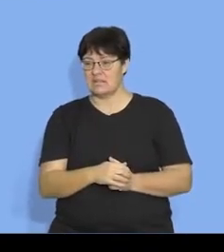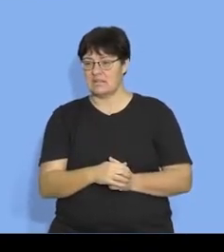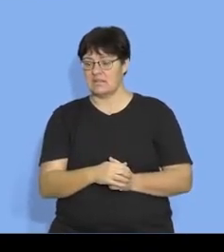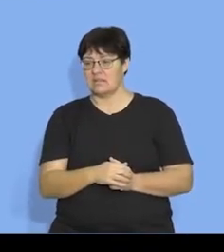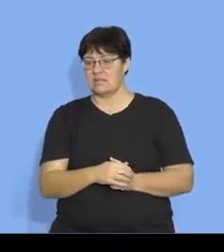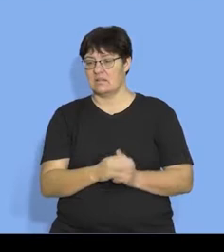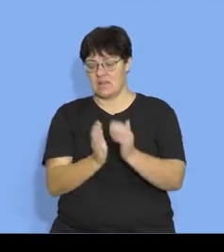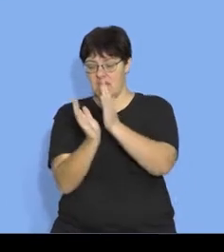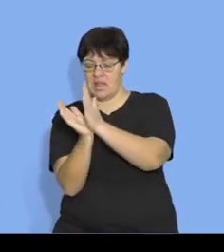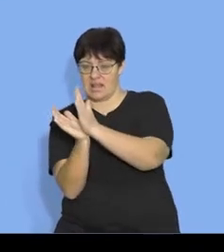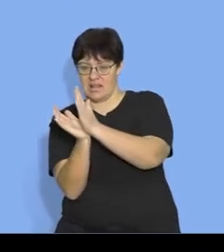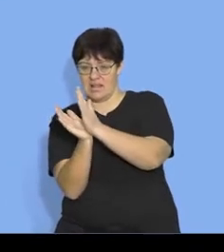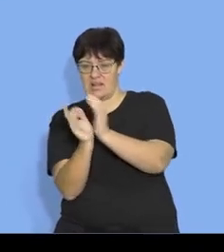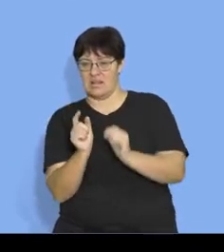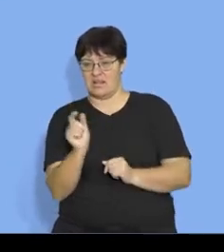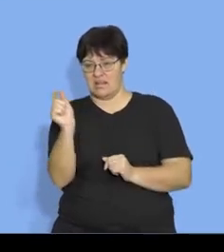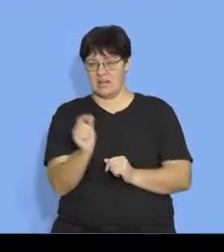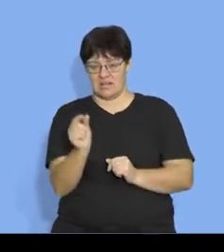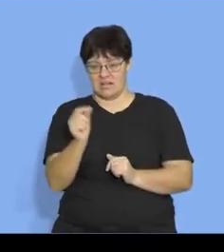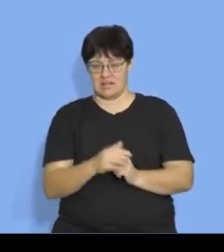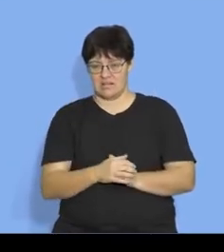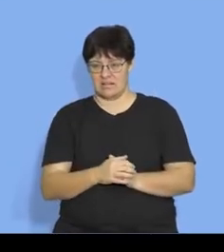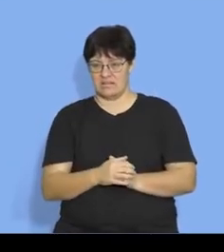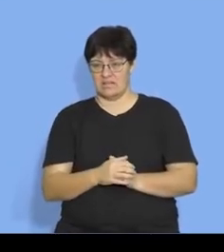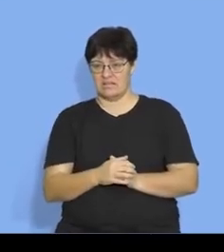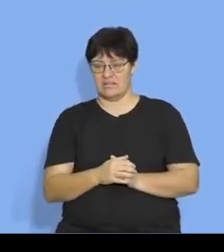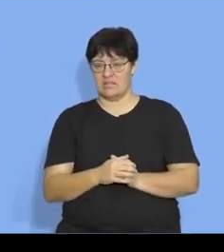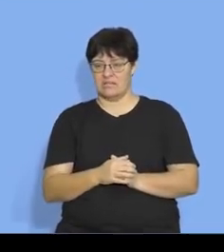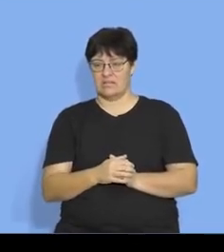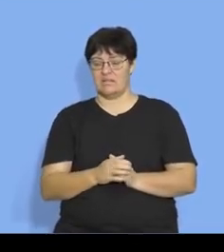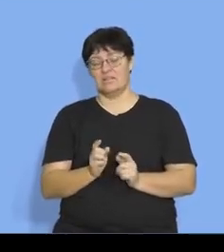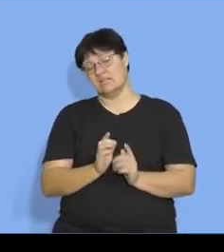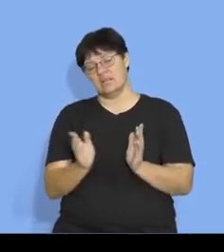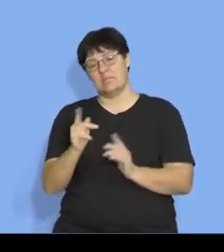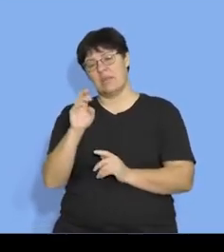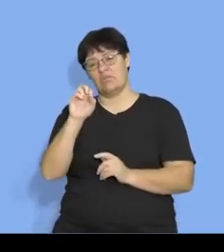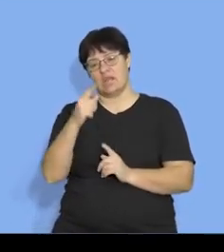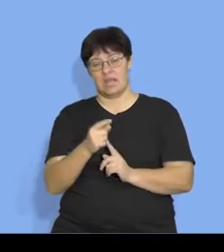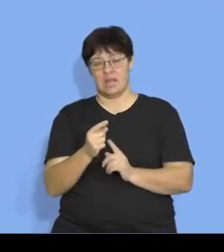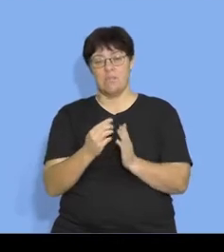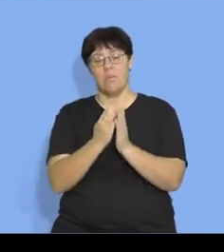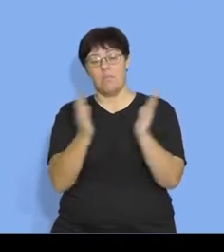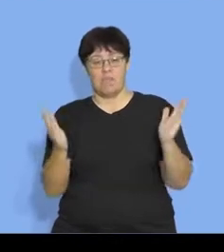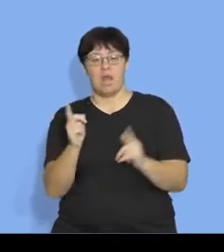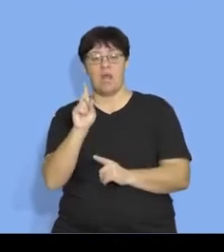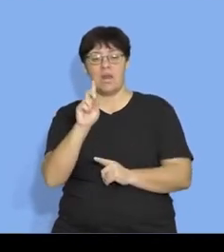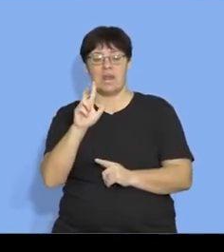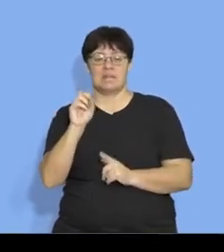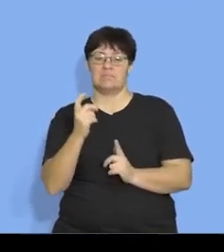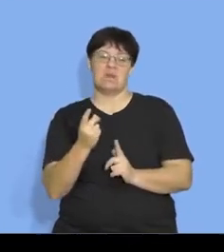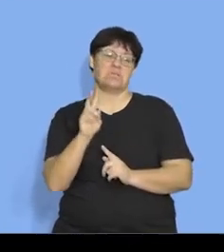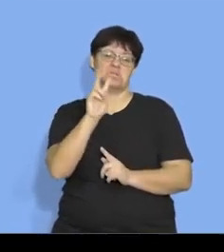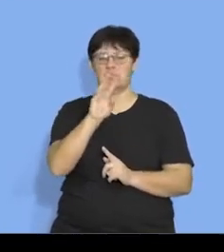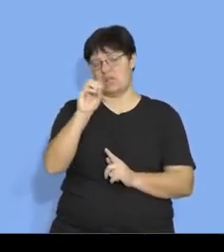now the angle she's gone there's a degree it's a different angle so that bearing is now bigger than